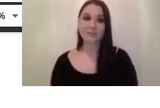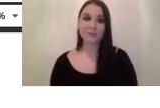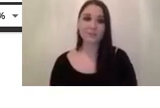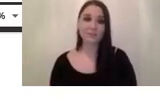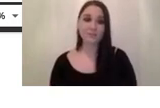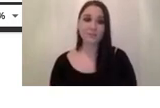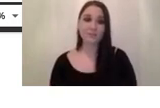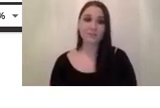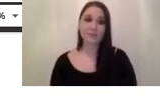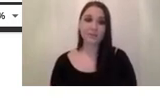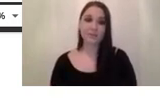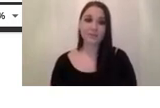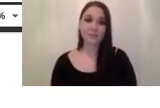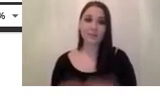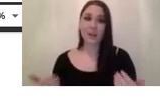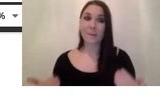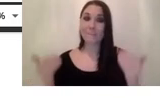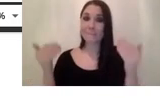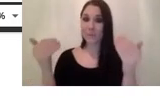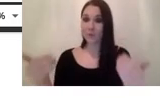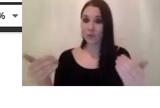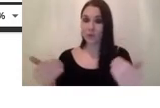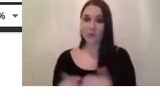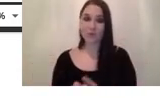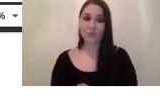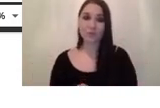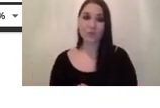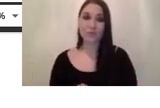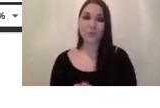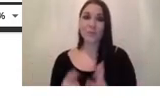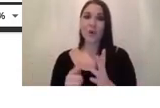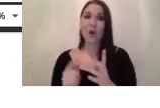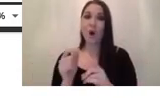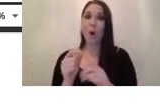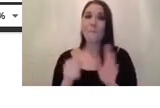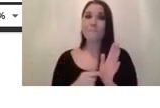let's move to optics a little bit to end selection